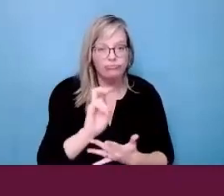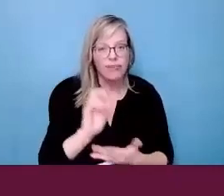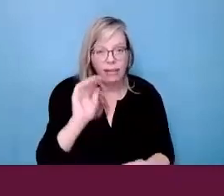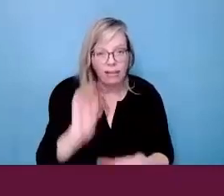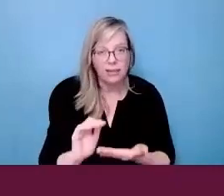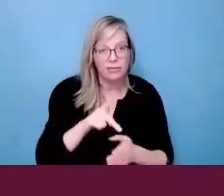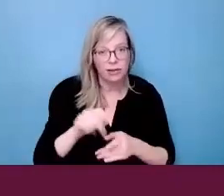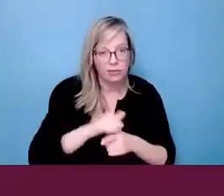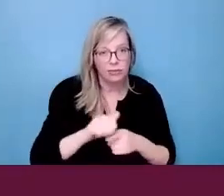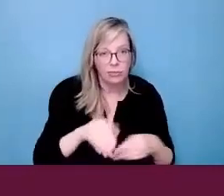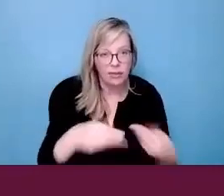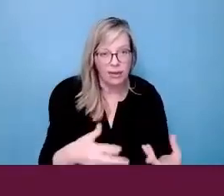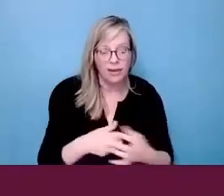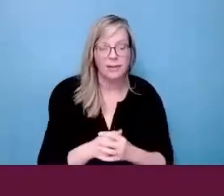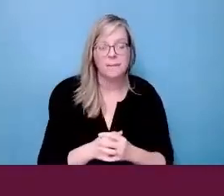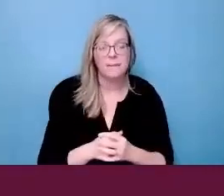professional training.